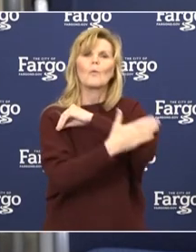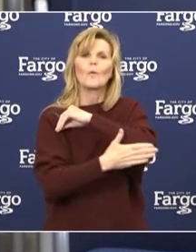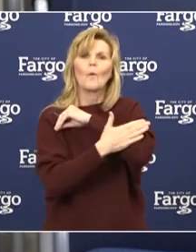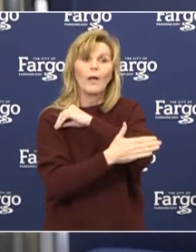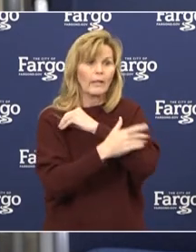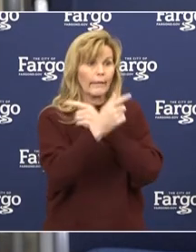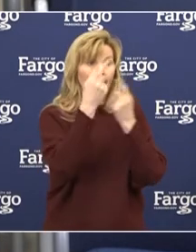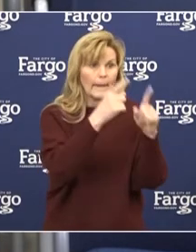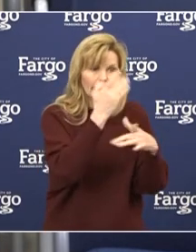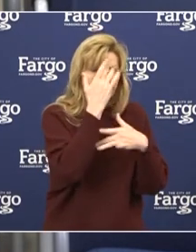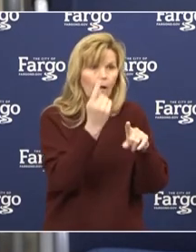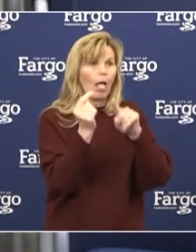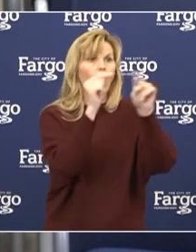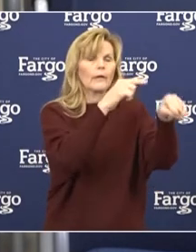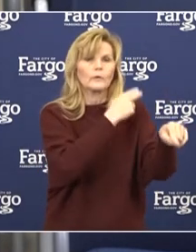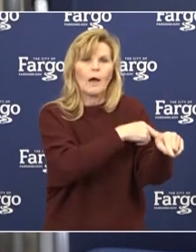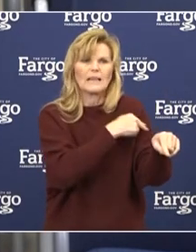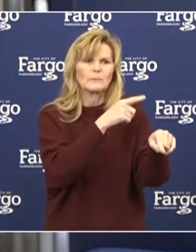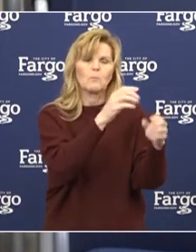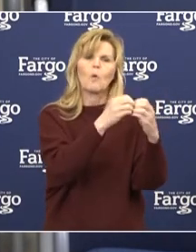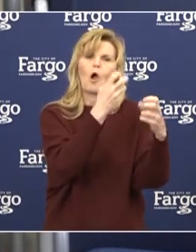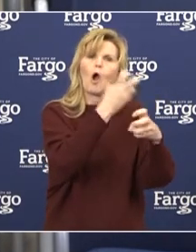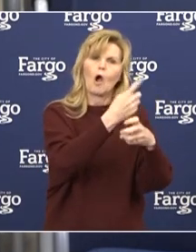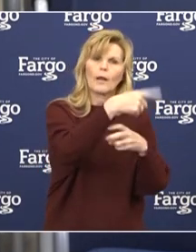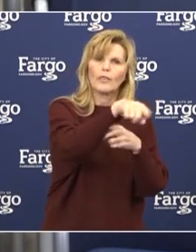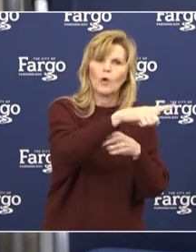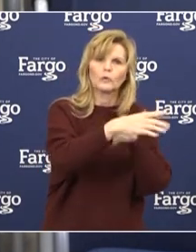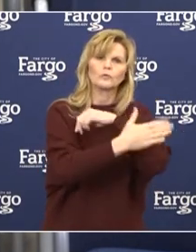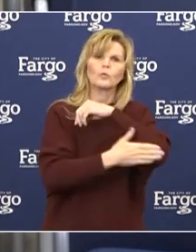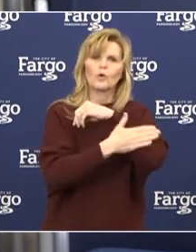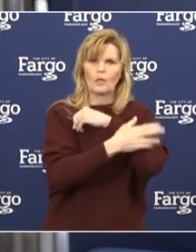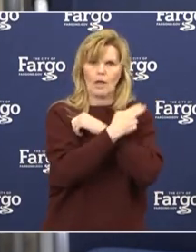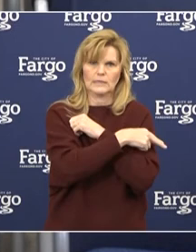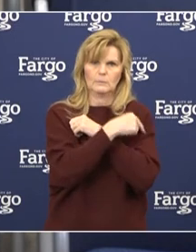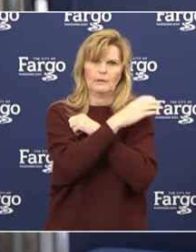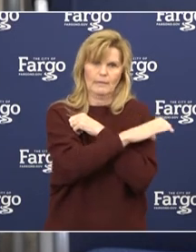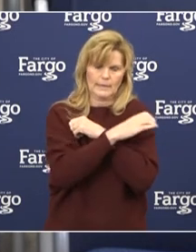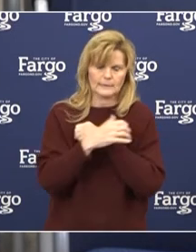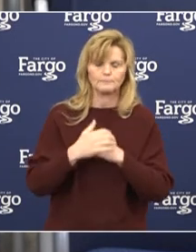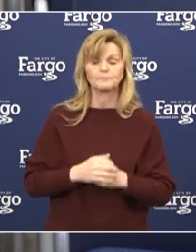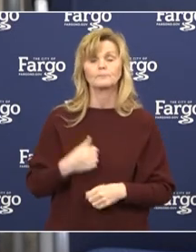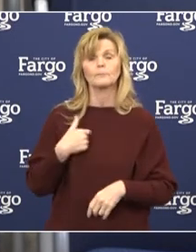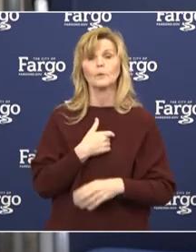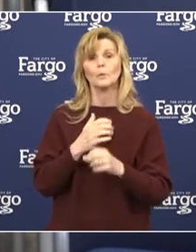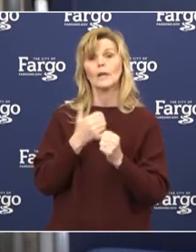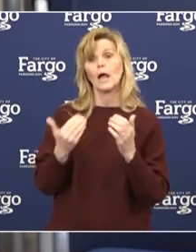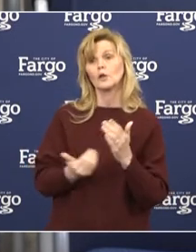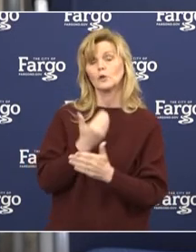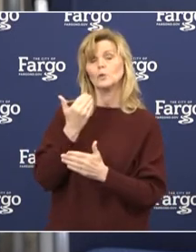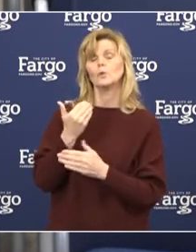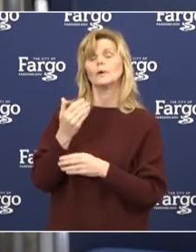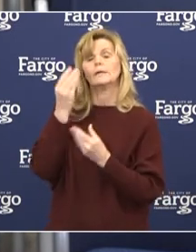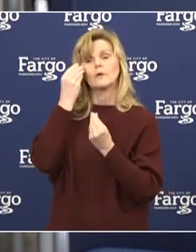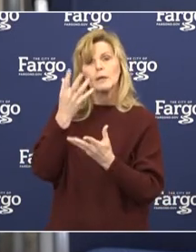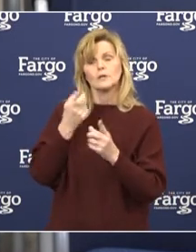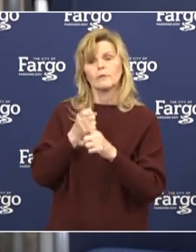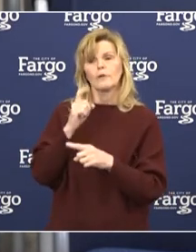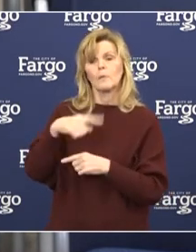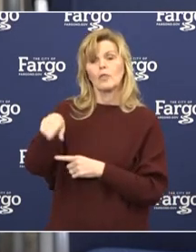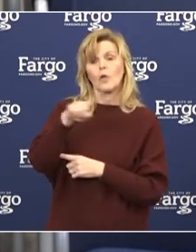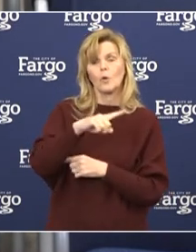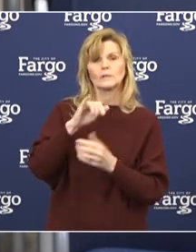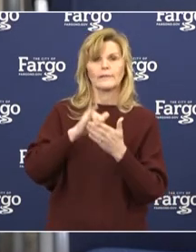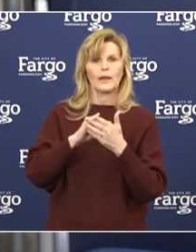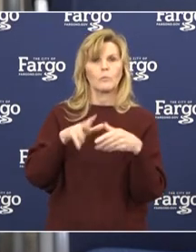Other updates, we have received new guidance from the Department of Health for those that are providing non-medical